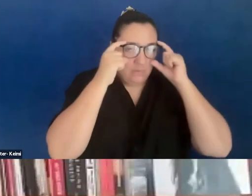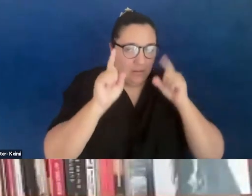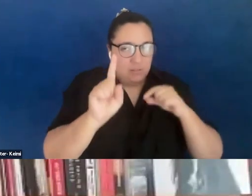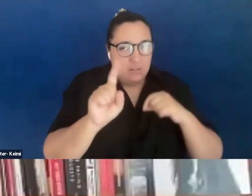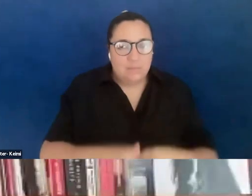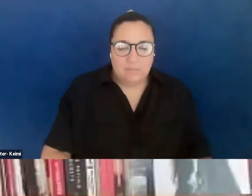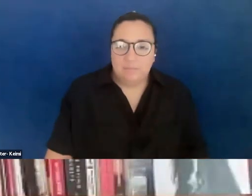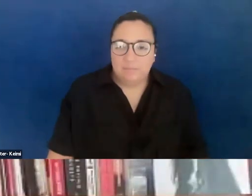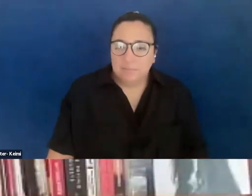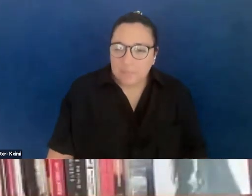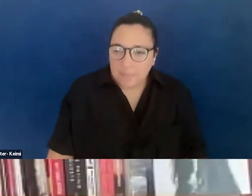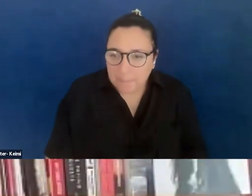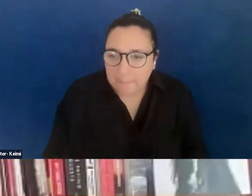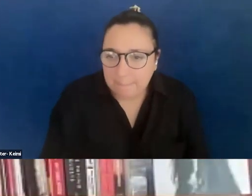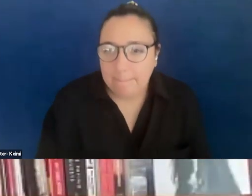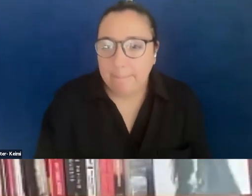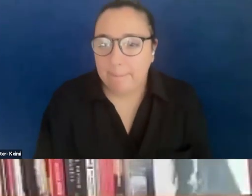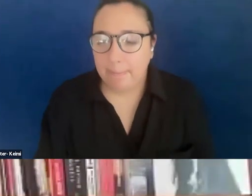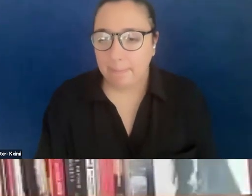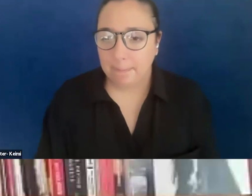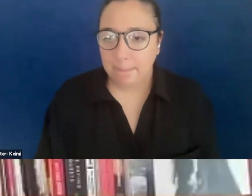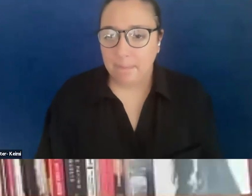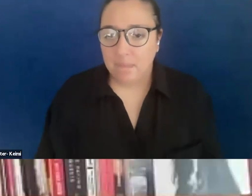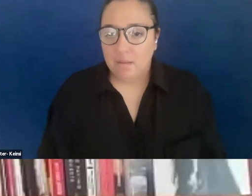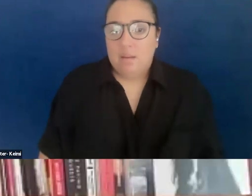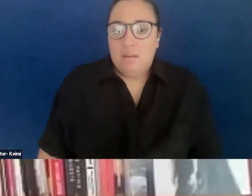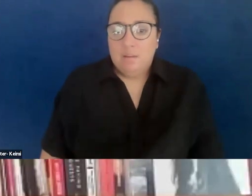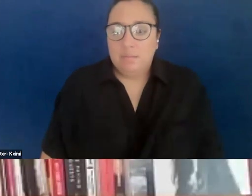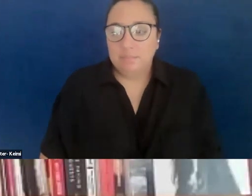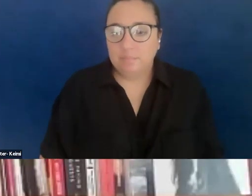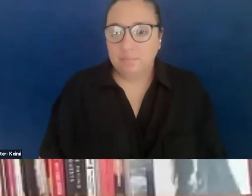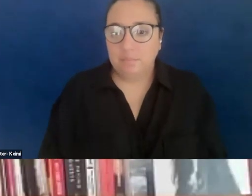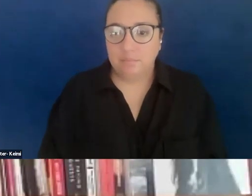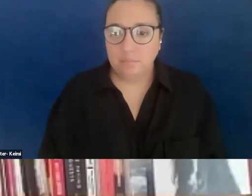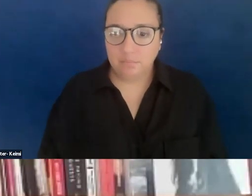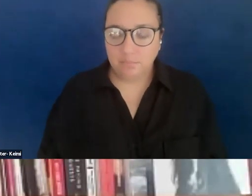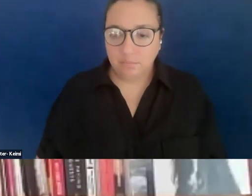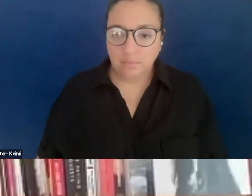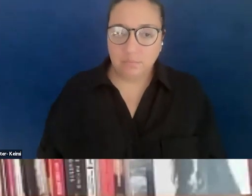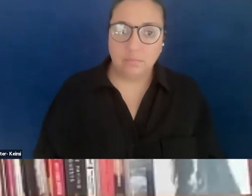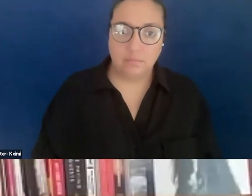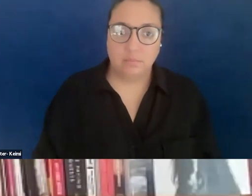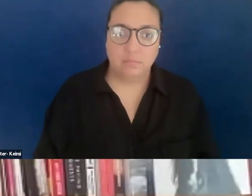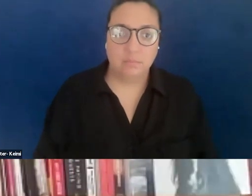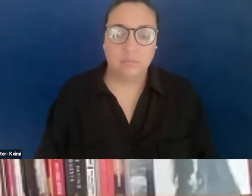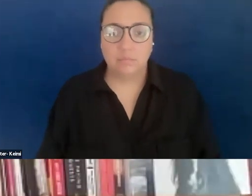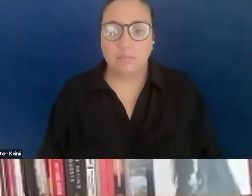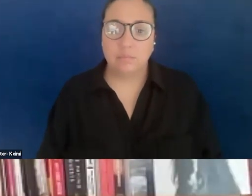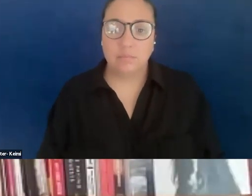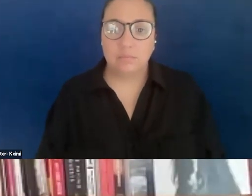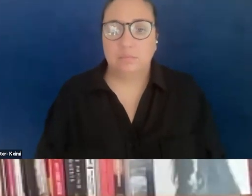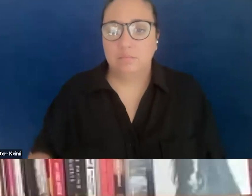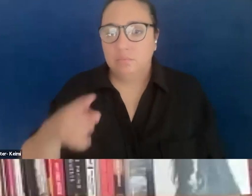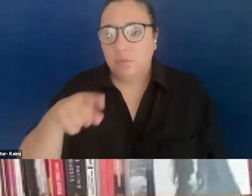But no, absolutely. And I guess, again, lifting up all of the folks doing Palestine and